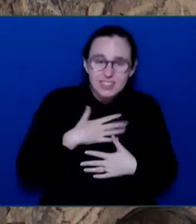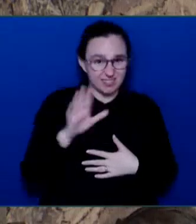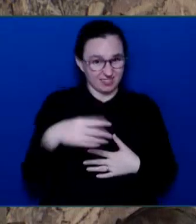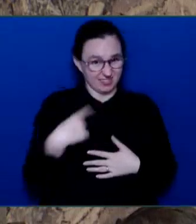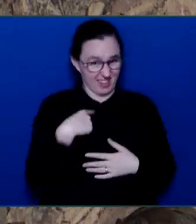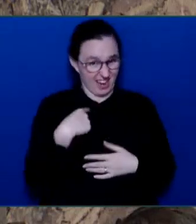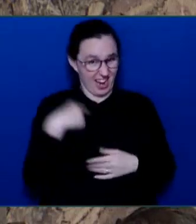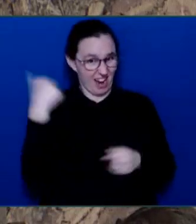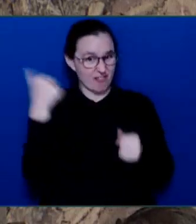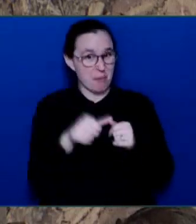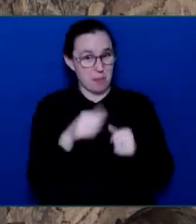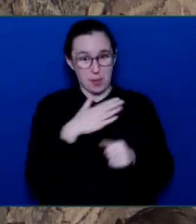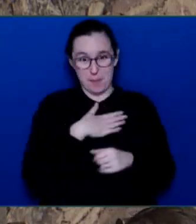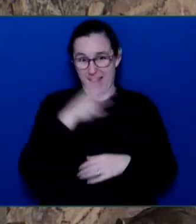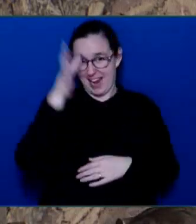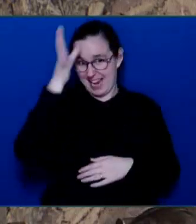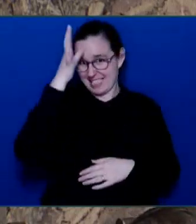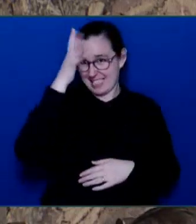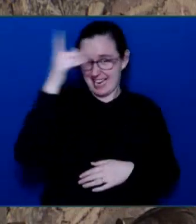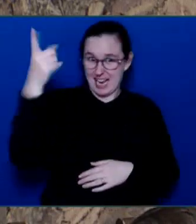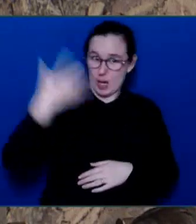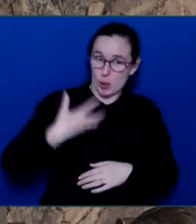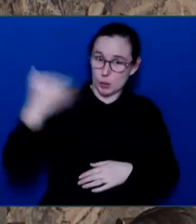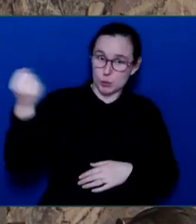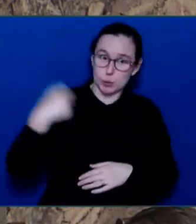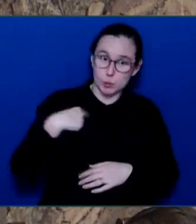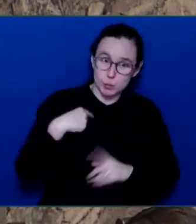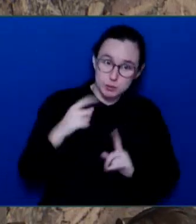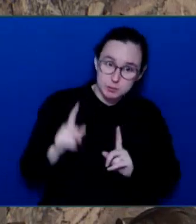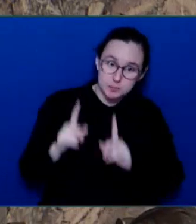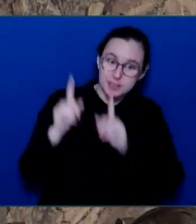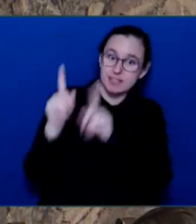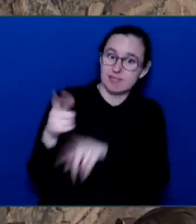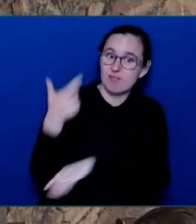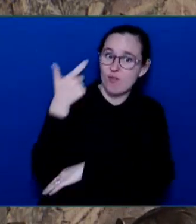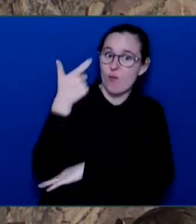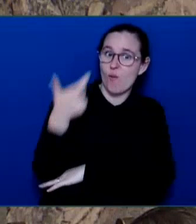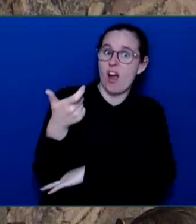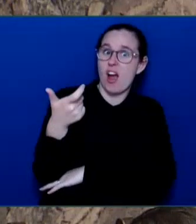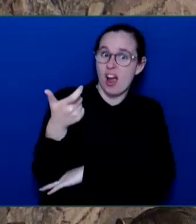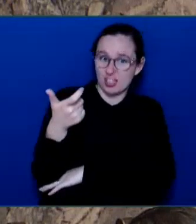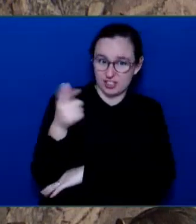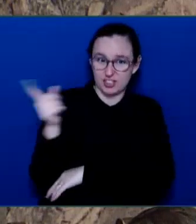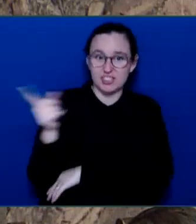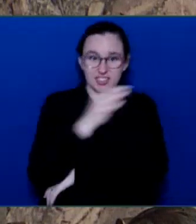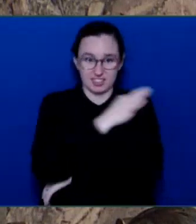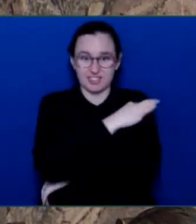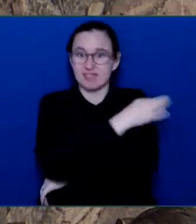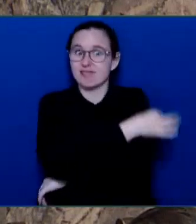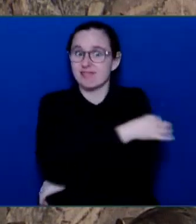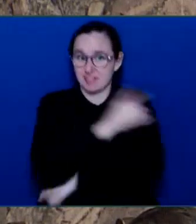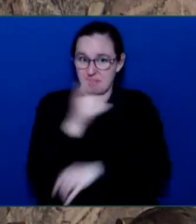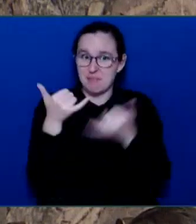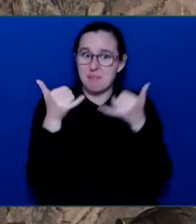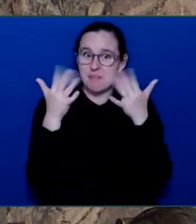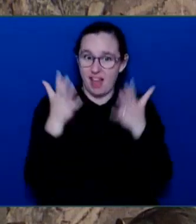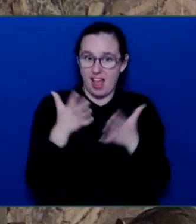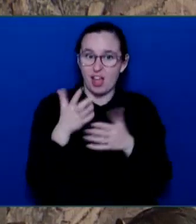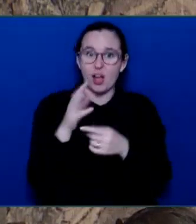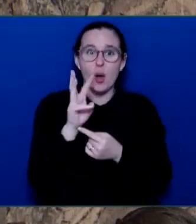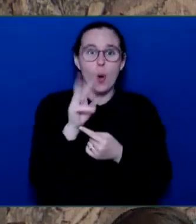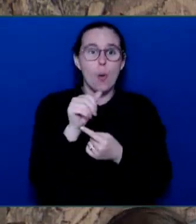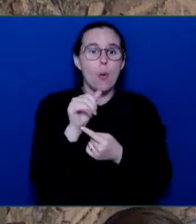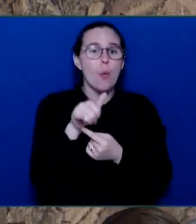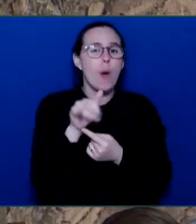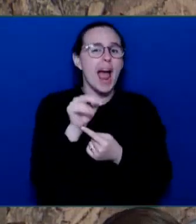go see Wayne Gretzky as a kid, to make sure that I actually was able to see one of the greatest. So I know families, including myself, on